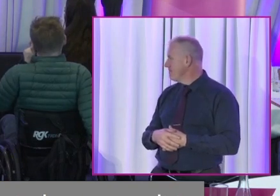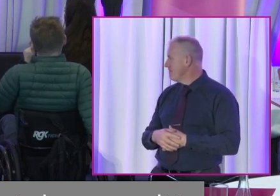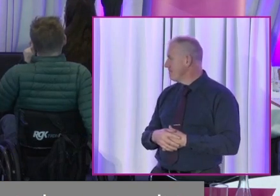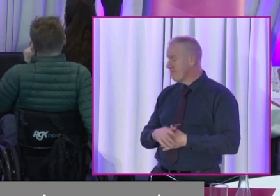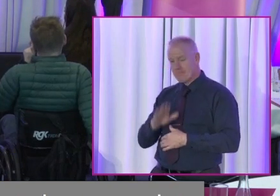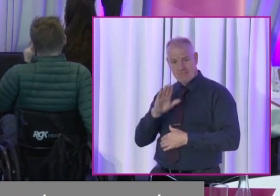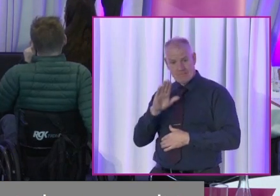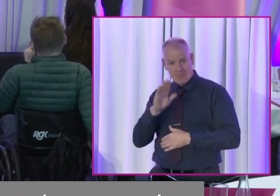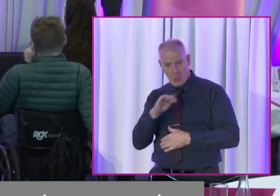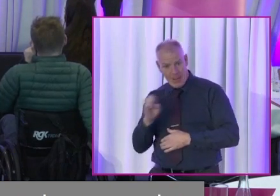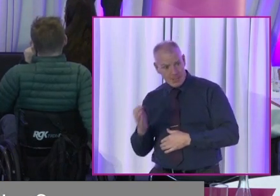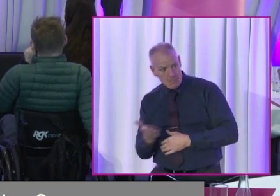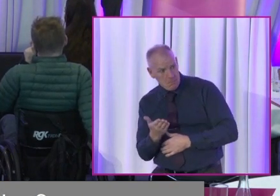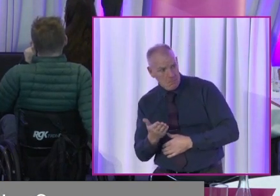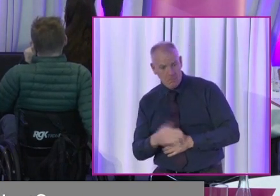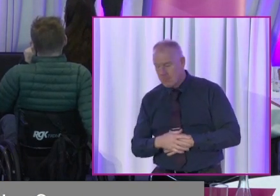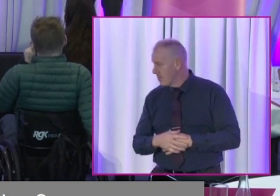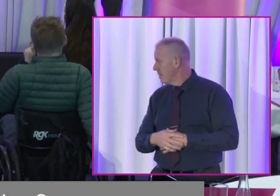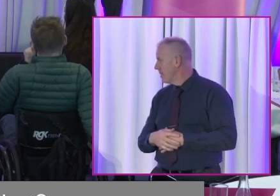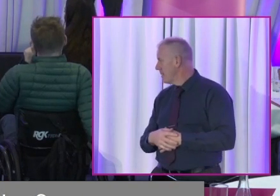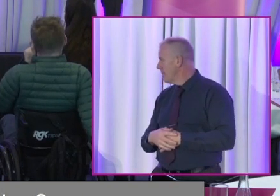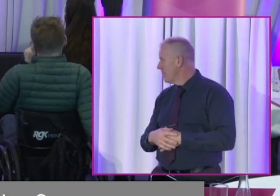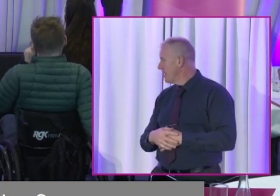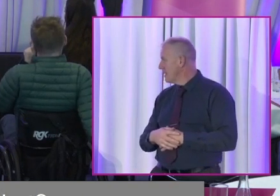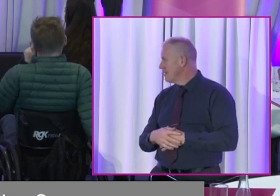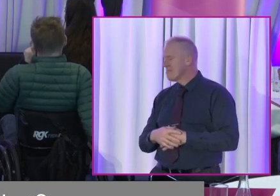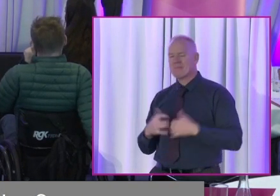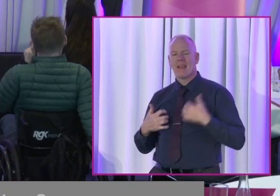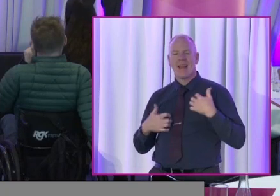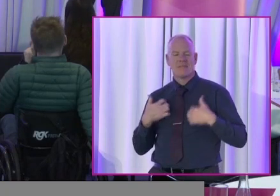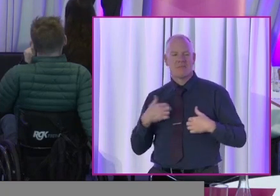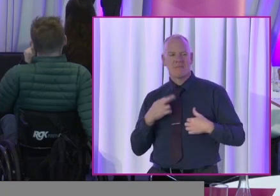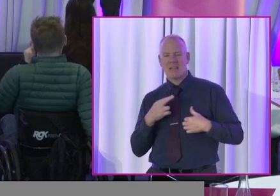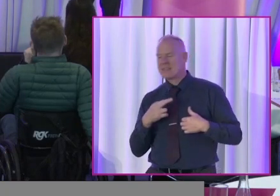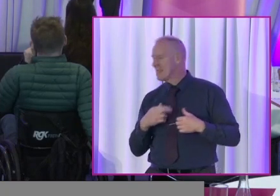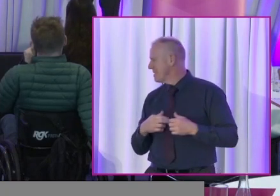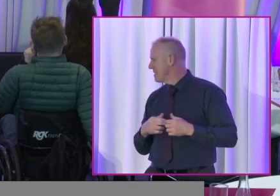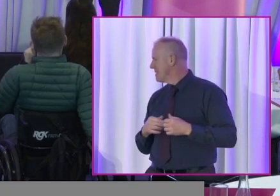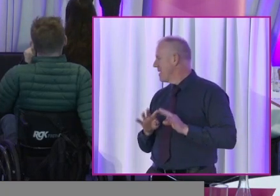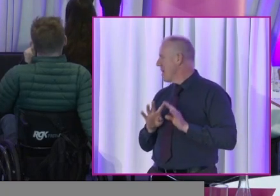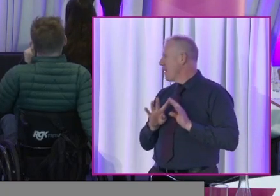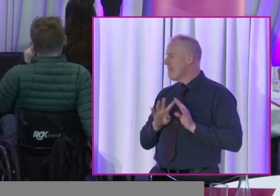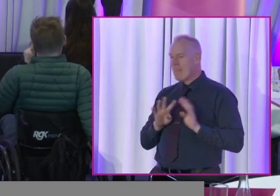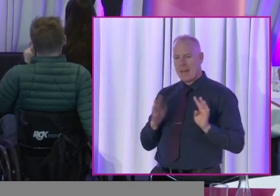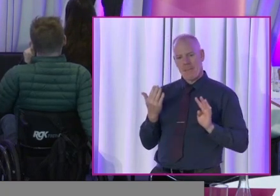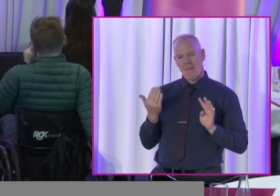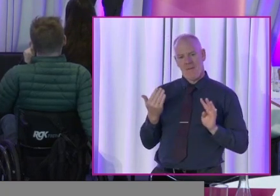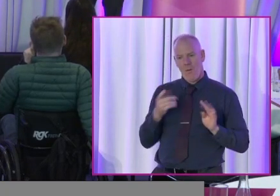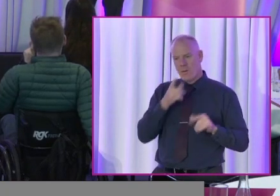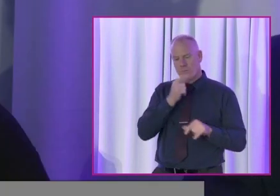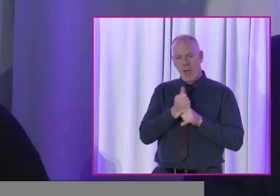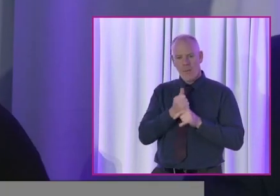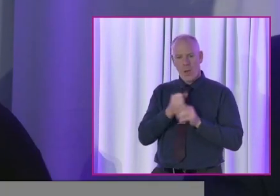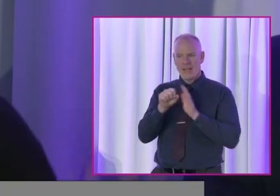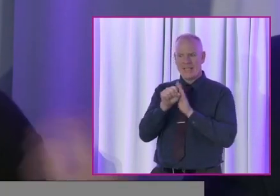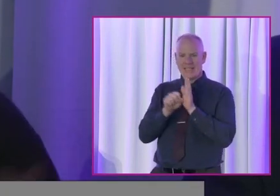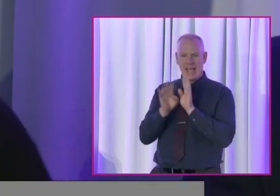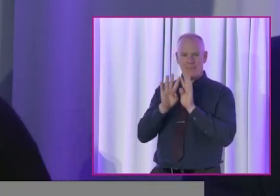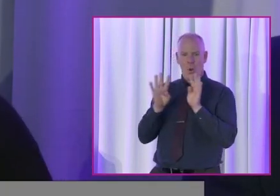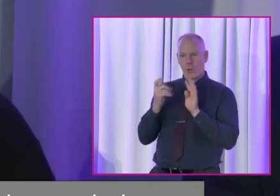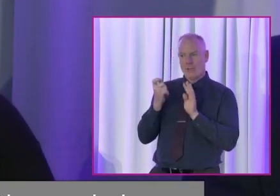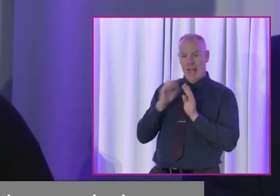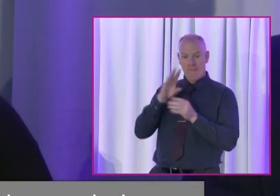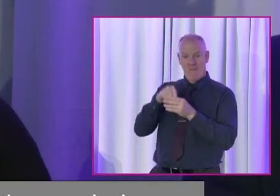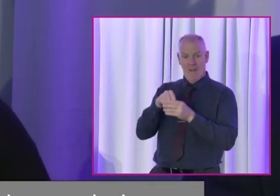Lorraine, do you want to? I found this very interesting because the panel that where they were talking about going on the state board, I recently